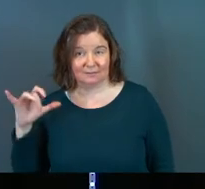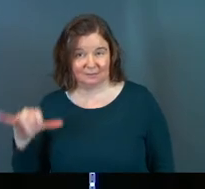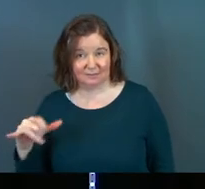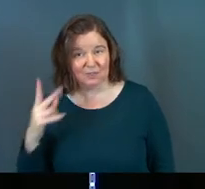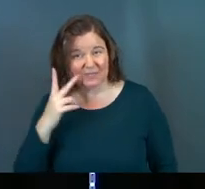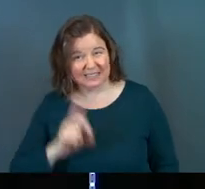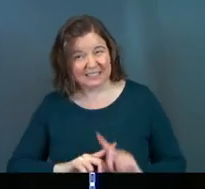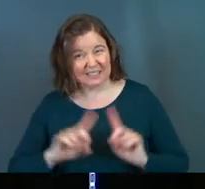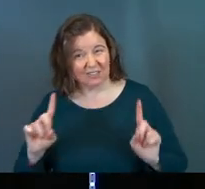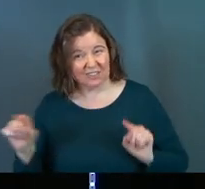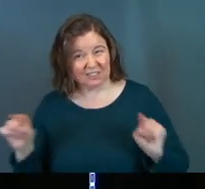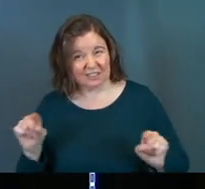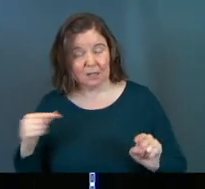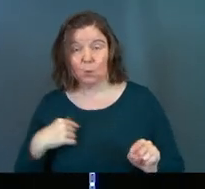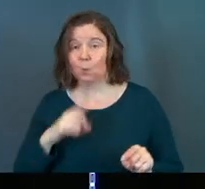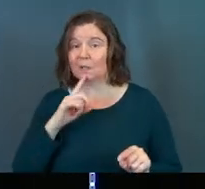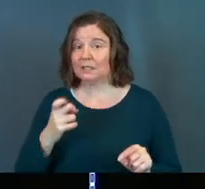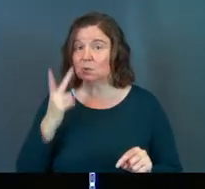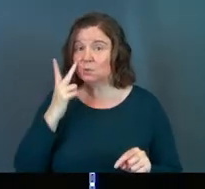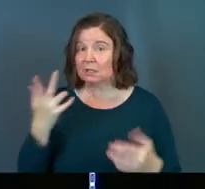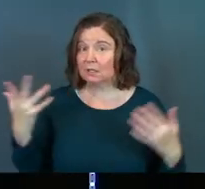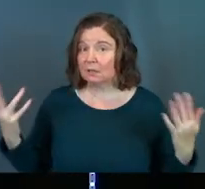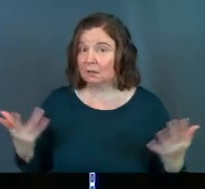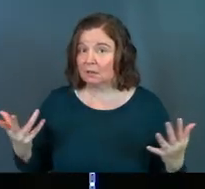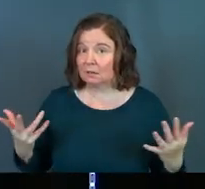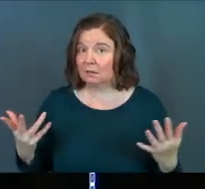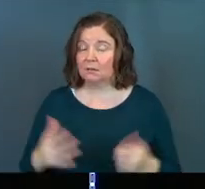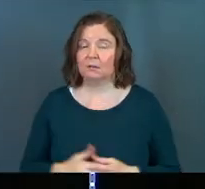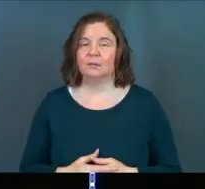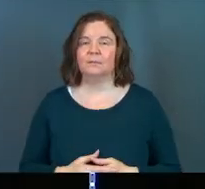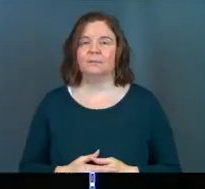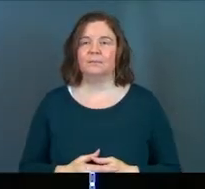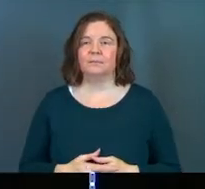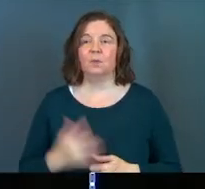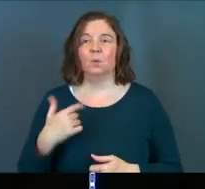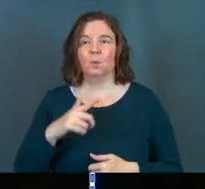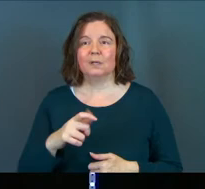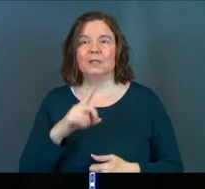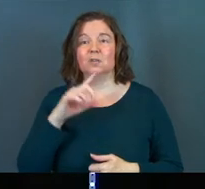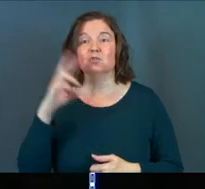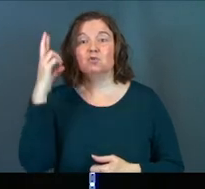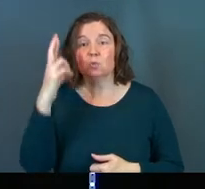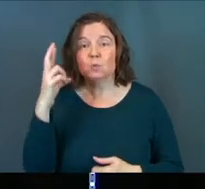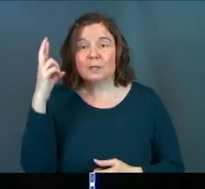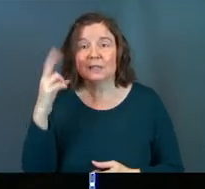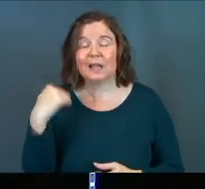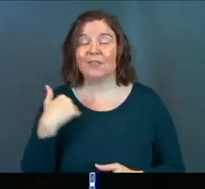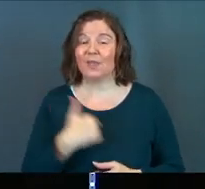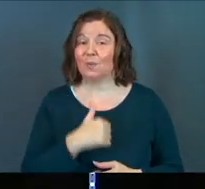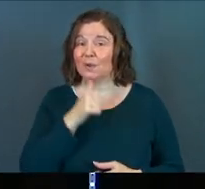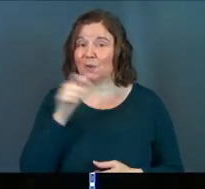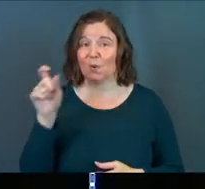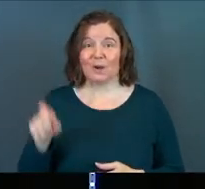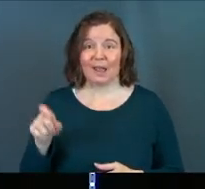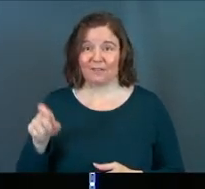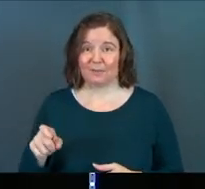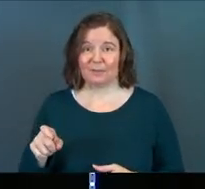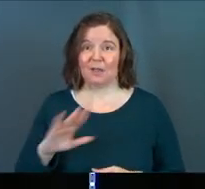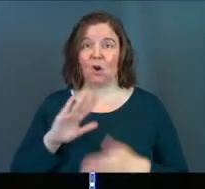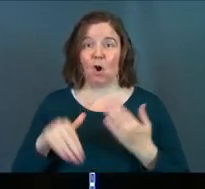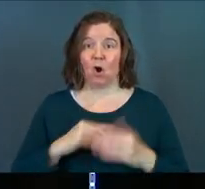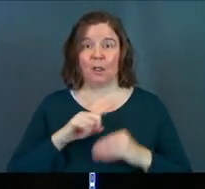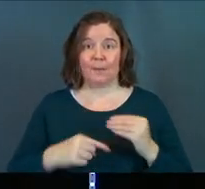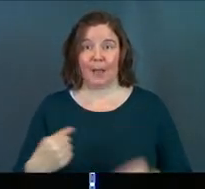You see, the ultimate thing that we need to see is, is, is we need to realize that we don't have to be